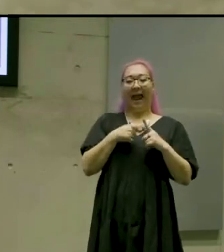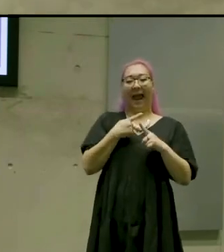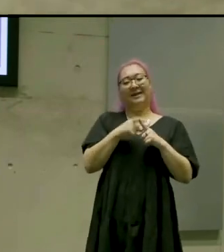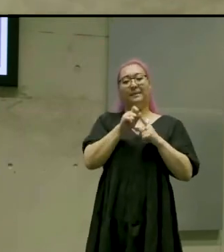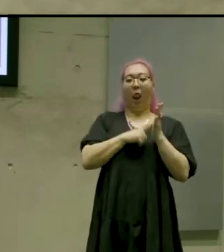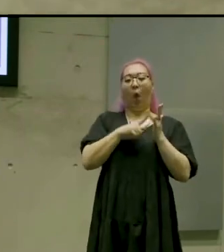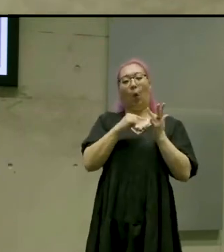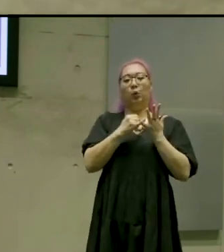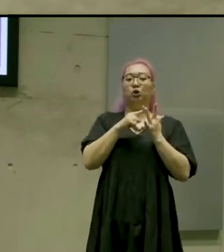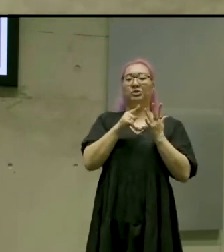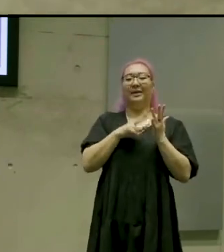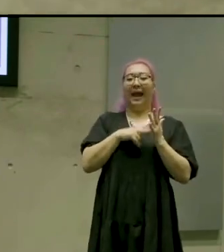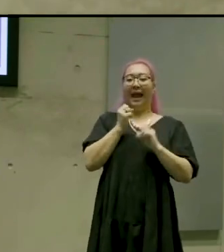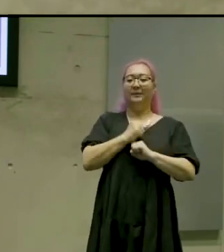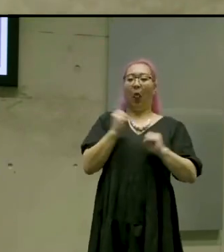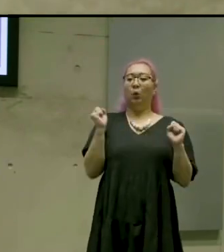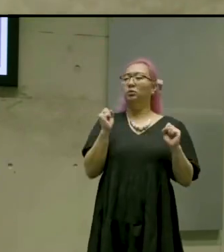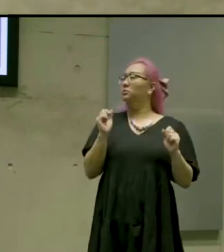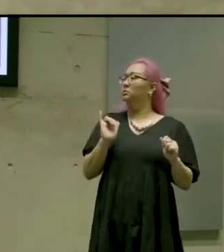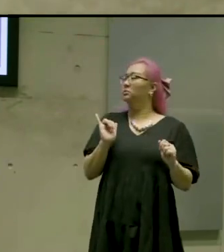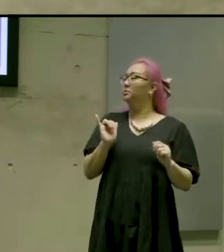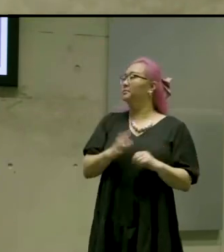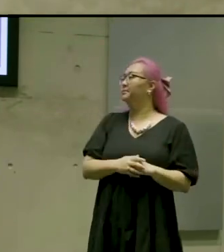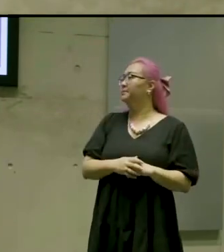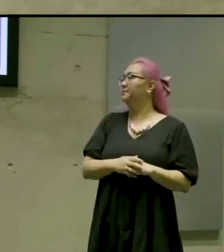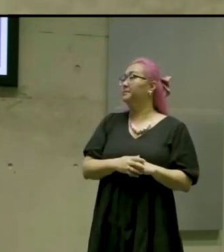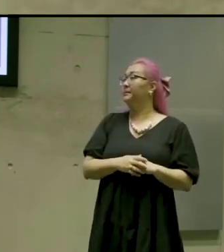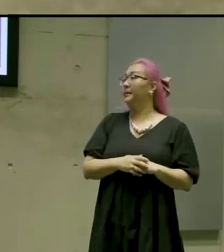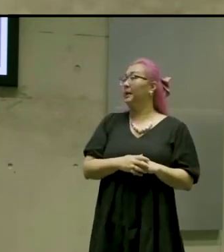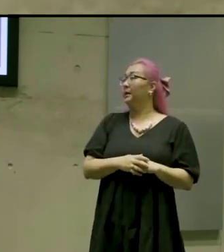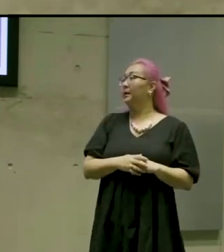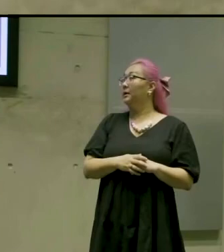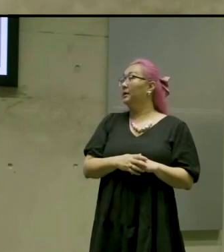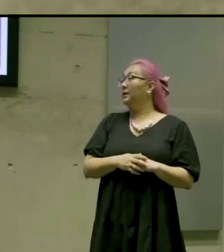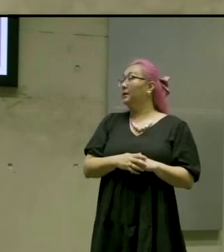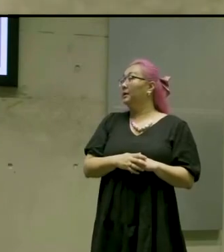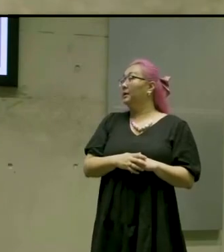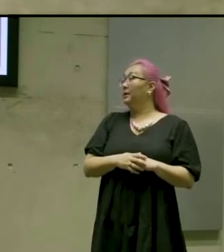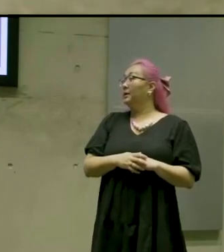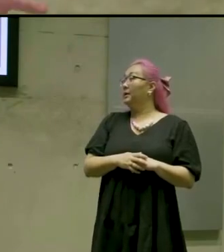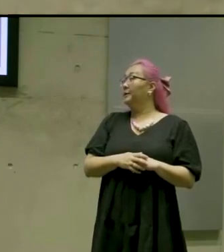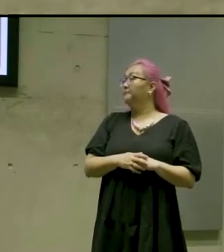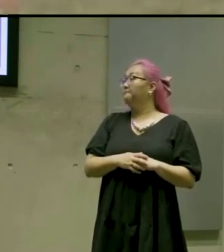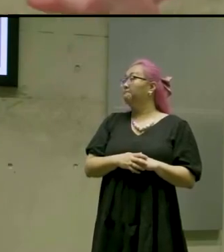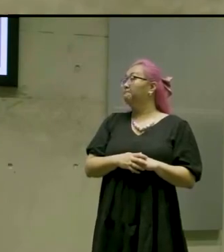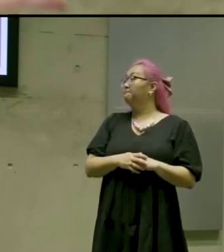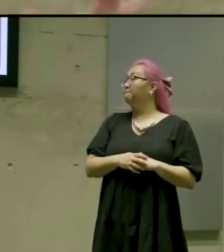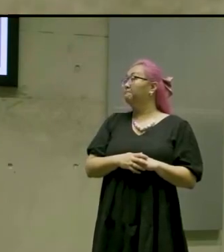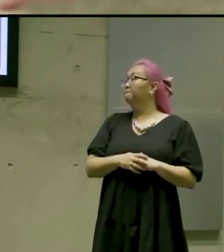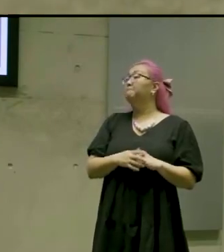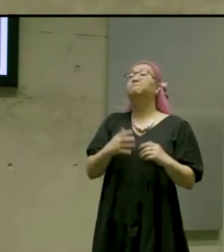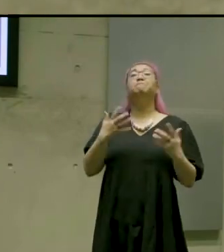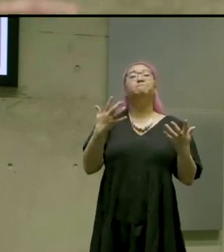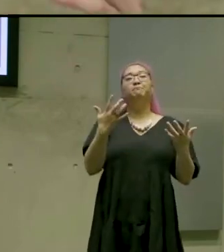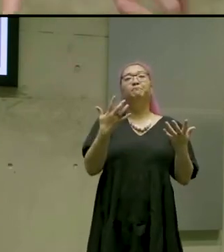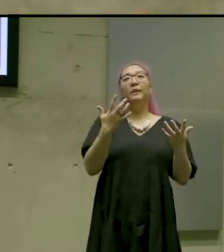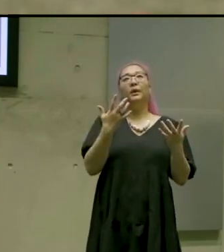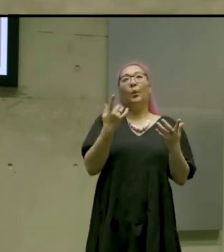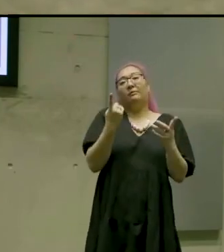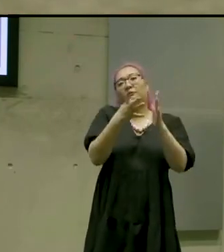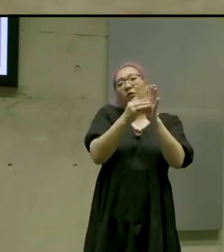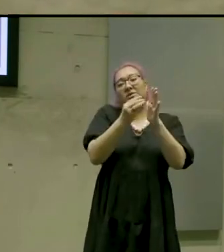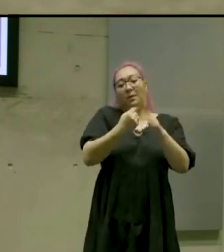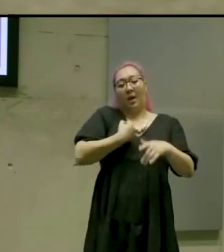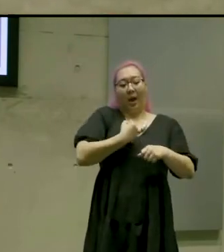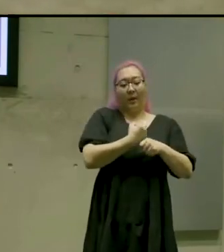so if there was like something as simple as um in our game we have a character who's digging in dirt for example and there's